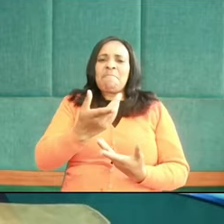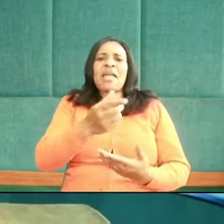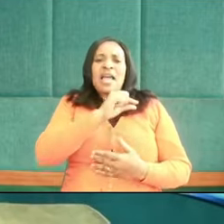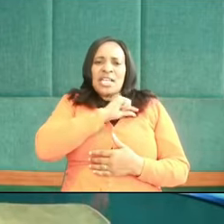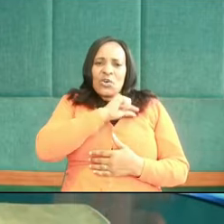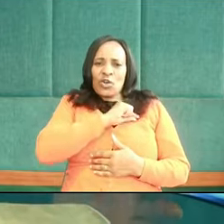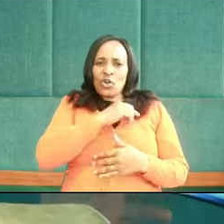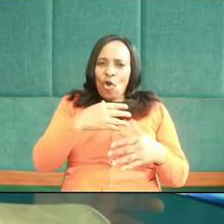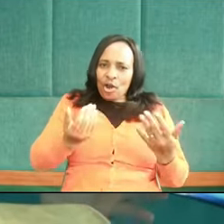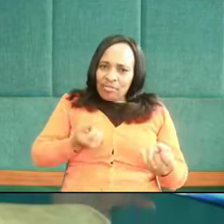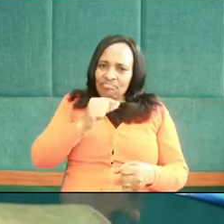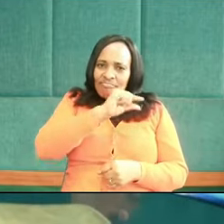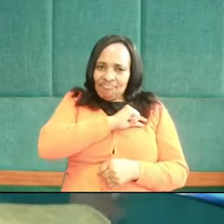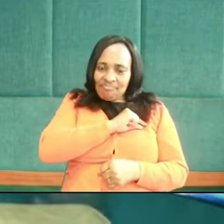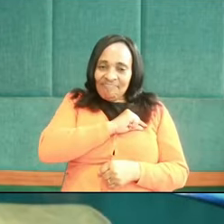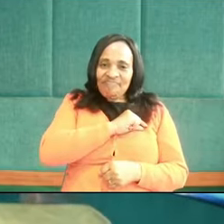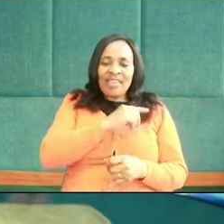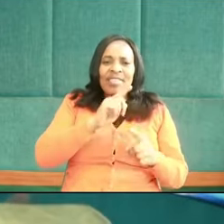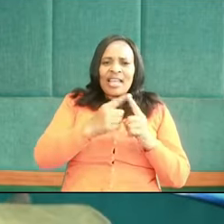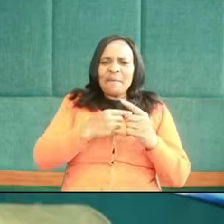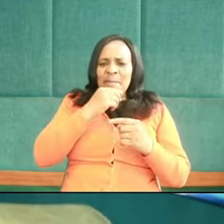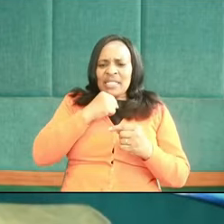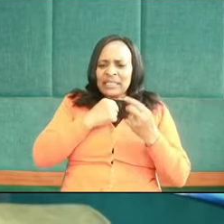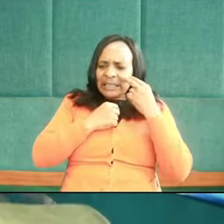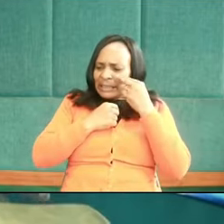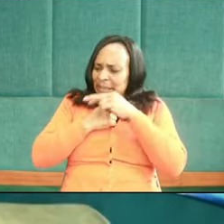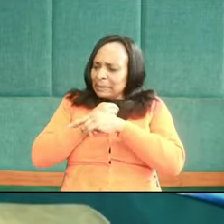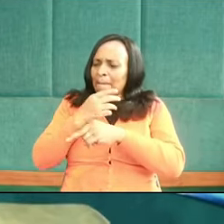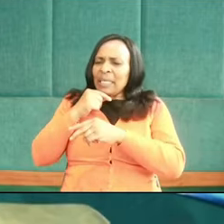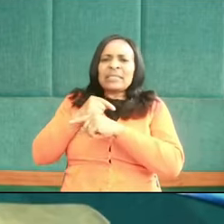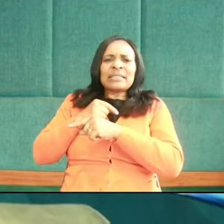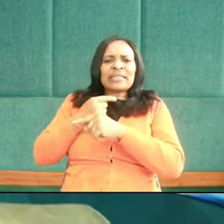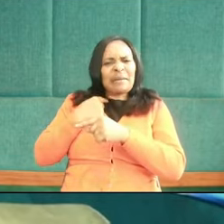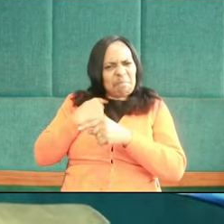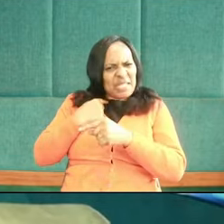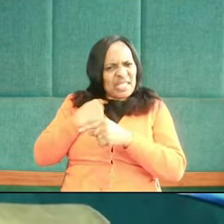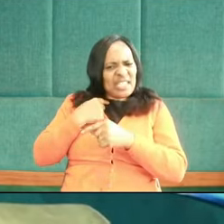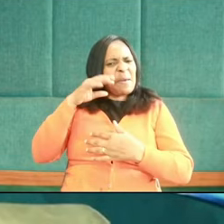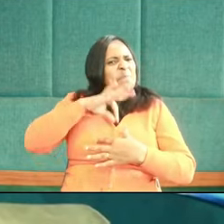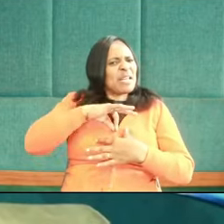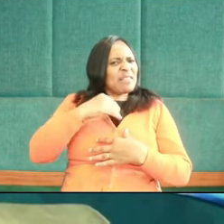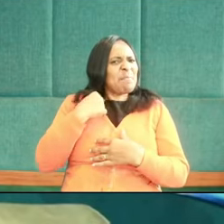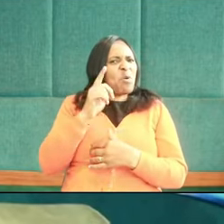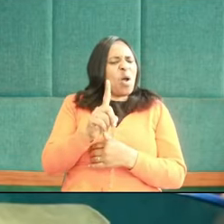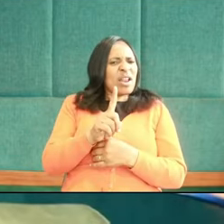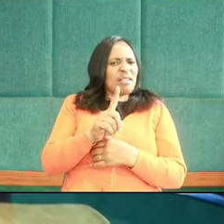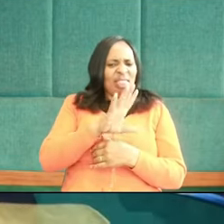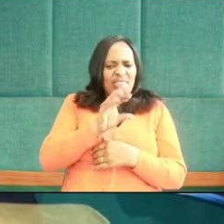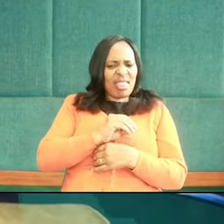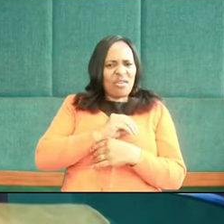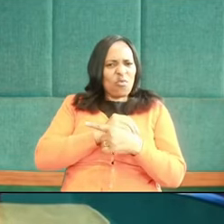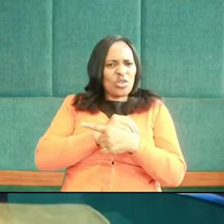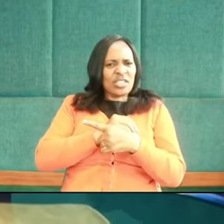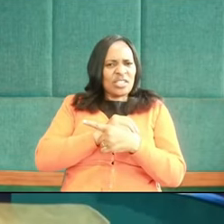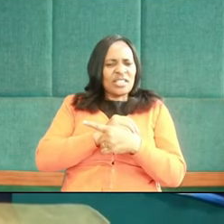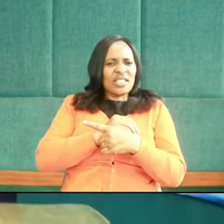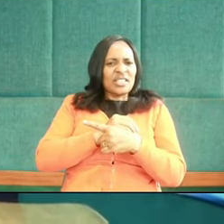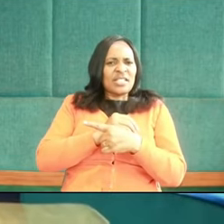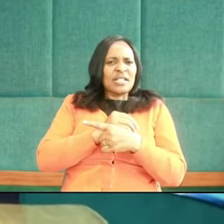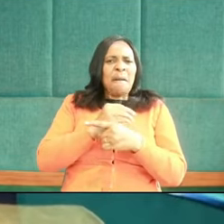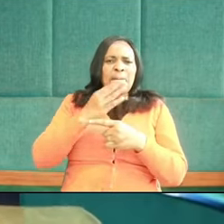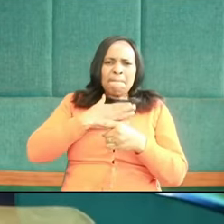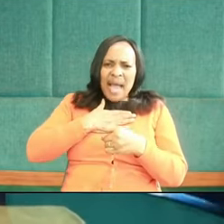deaconess. And this guy came and he looked at the man and said, priority analysis. Priority